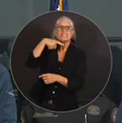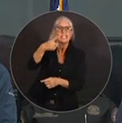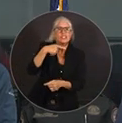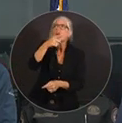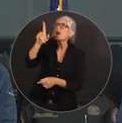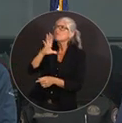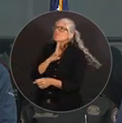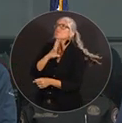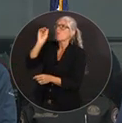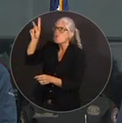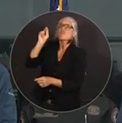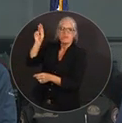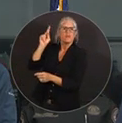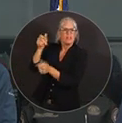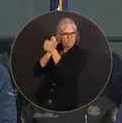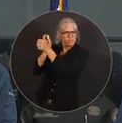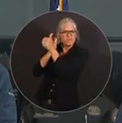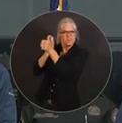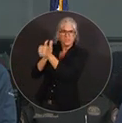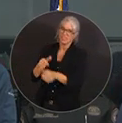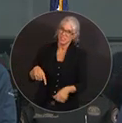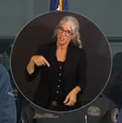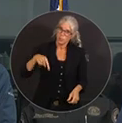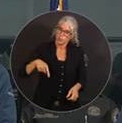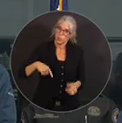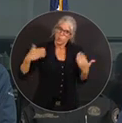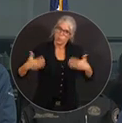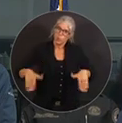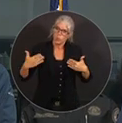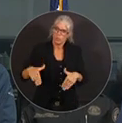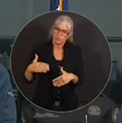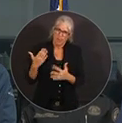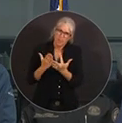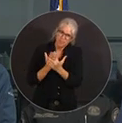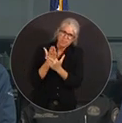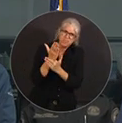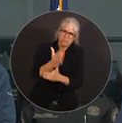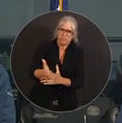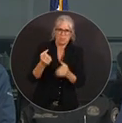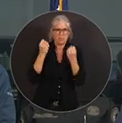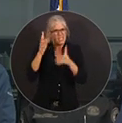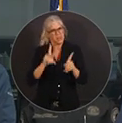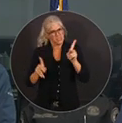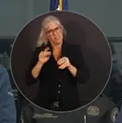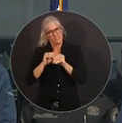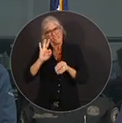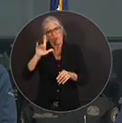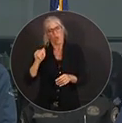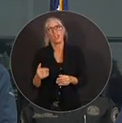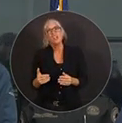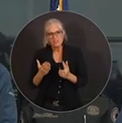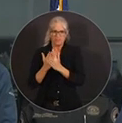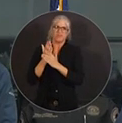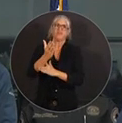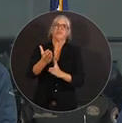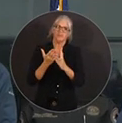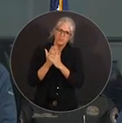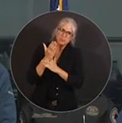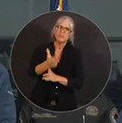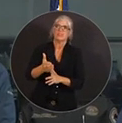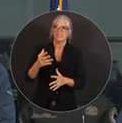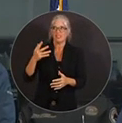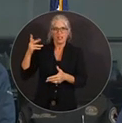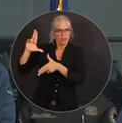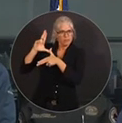This has been a very difficult time for a lot of people in the state of Florida to have a major hurricane come.